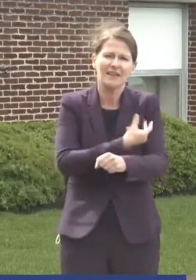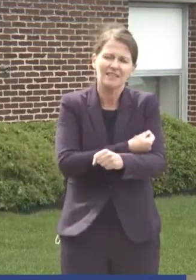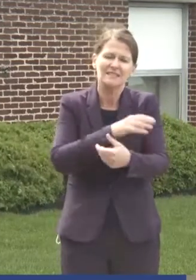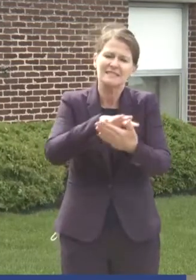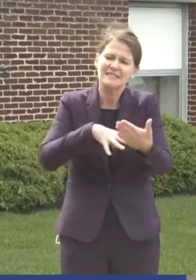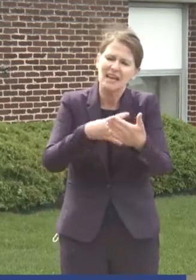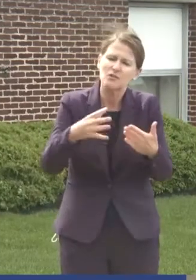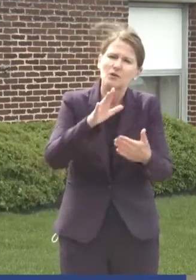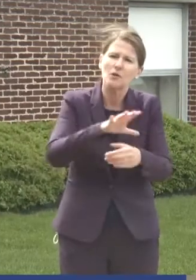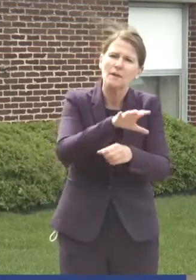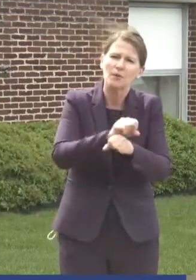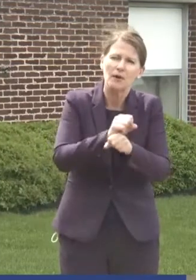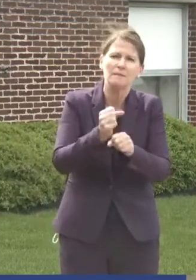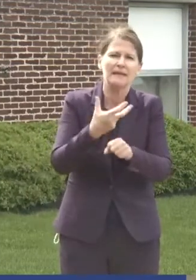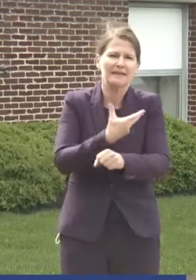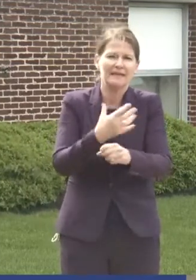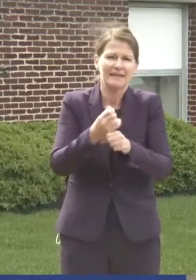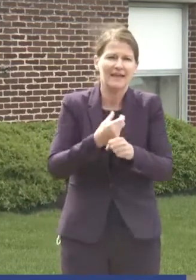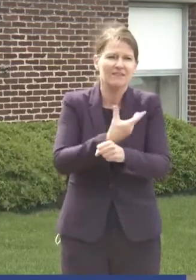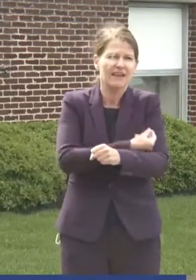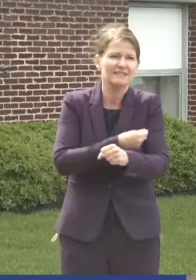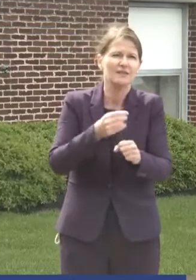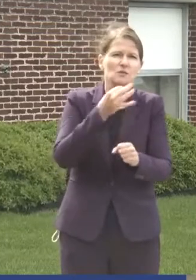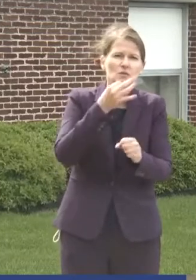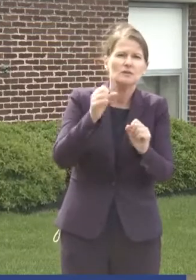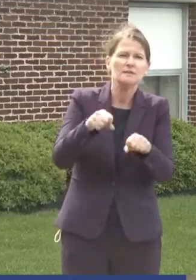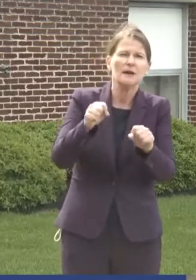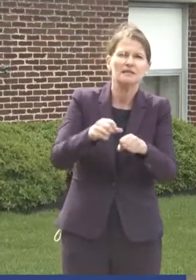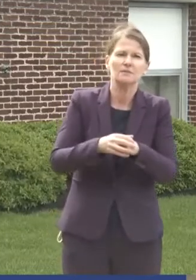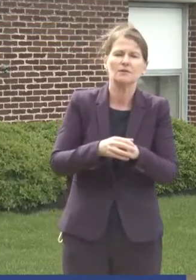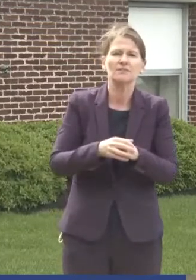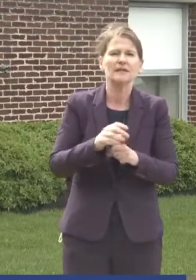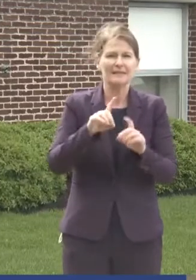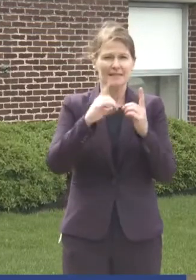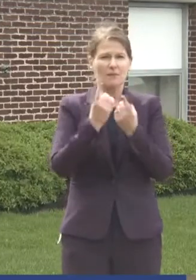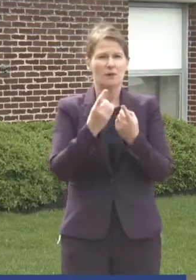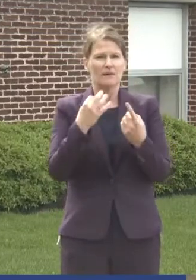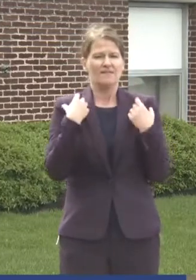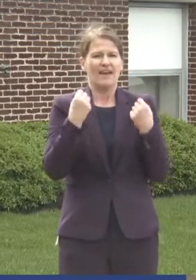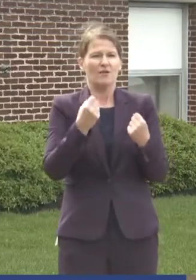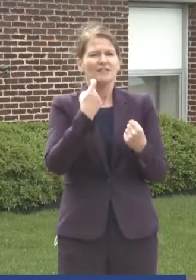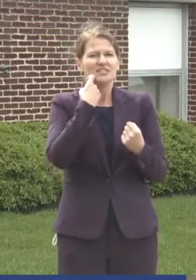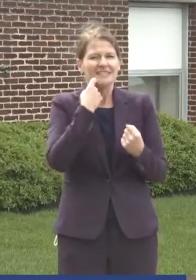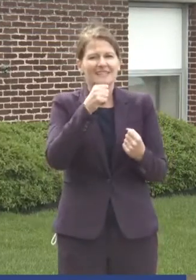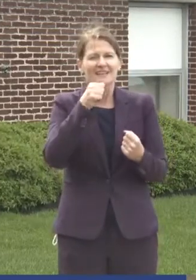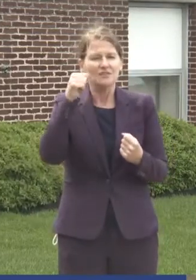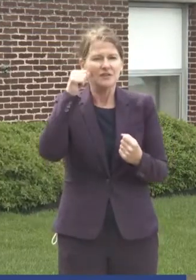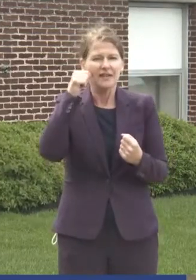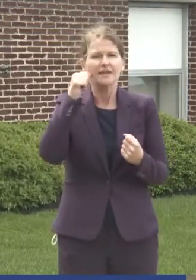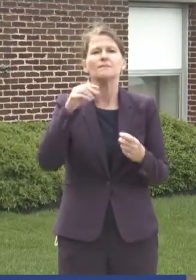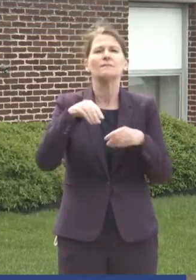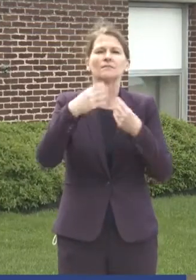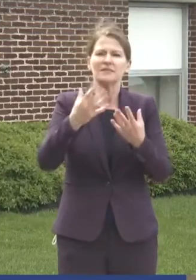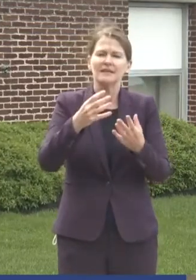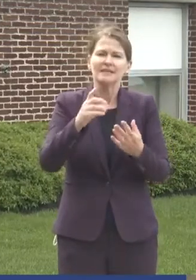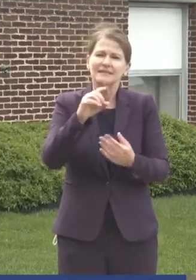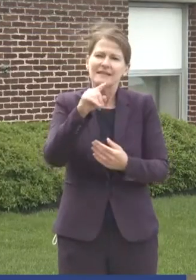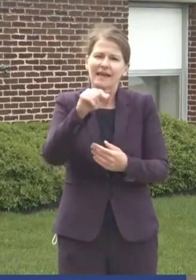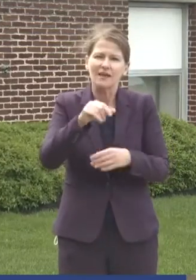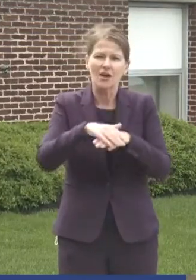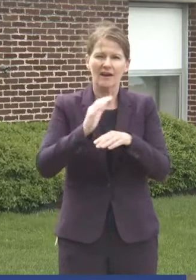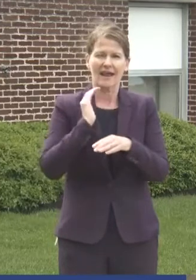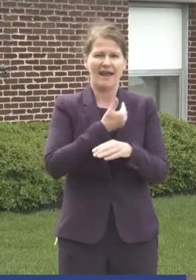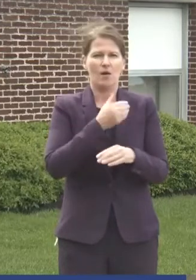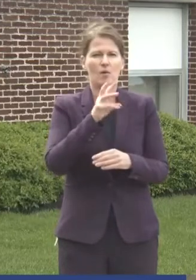scheduled and get vaccinated as quickly as possible. The Department of Health just yesterday issued data on our website